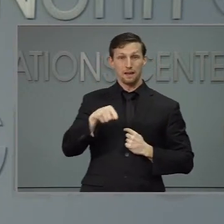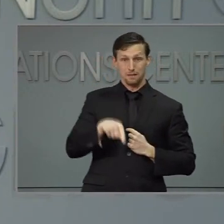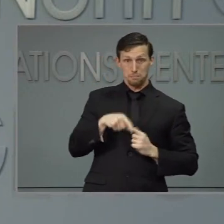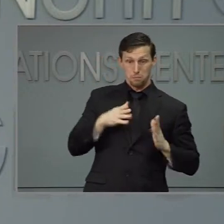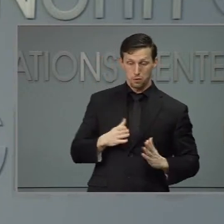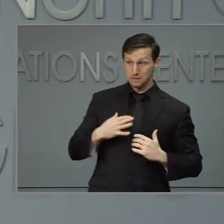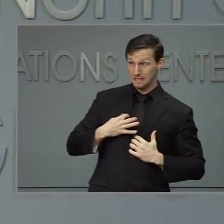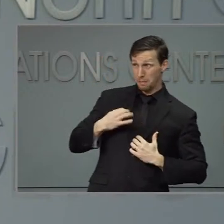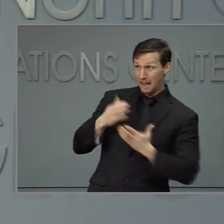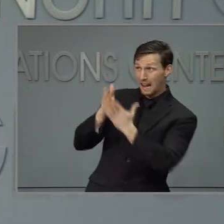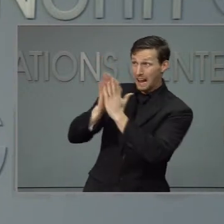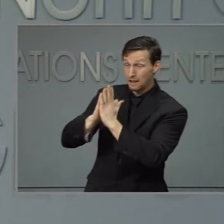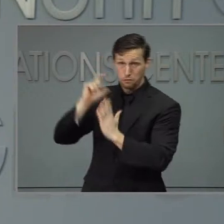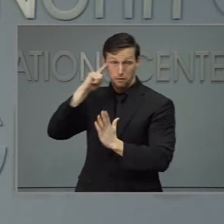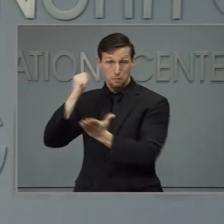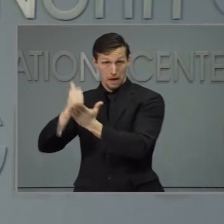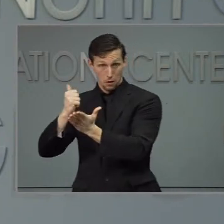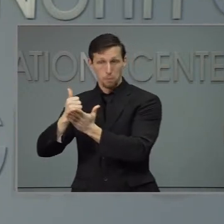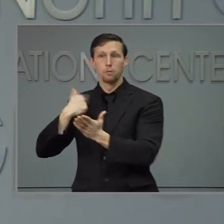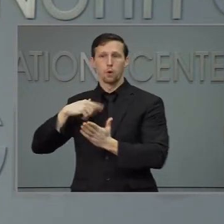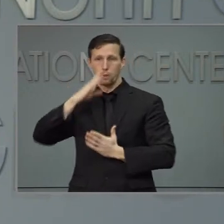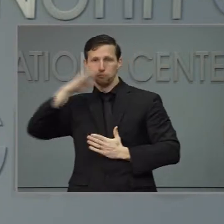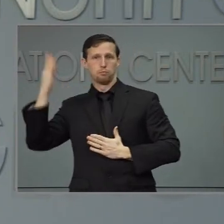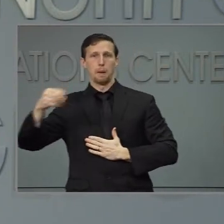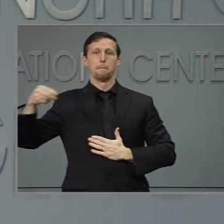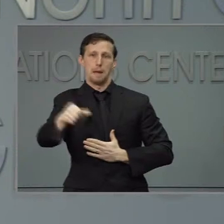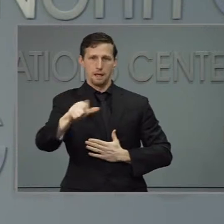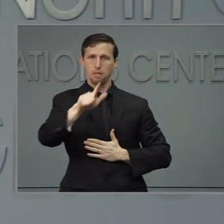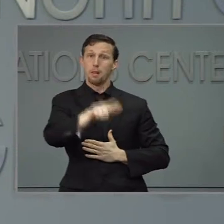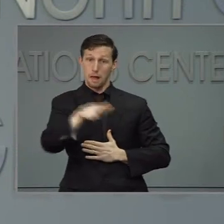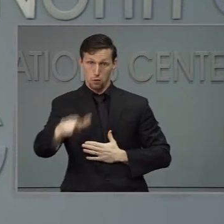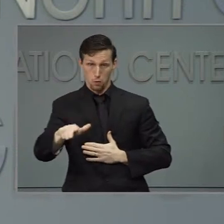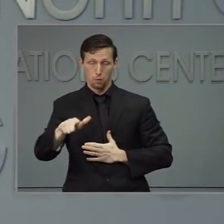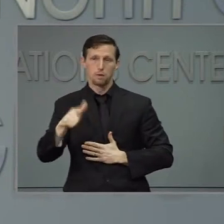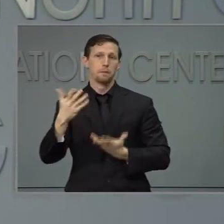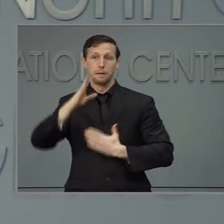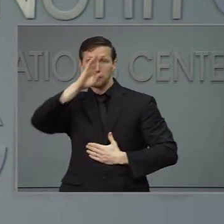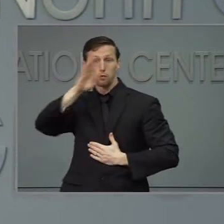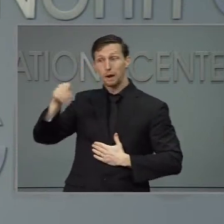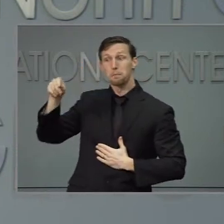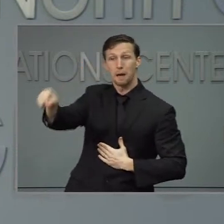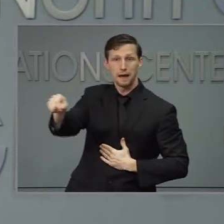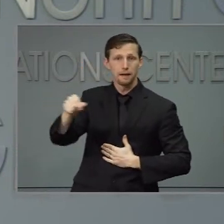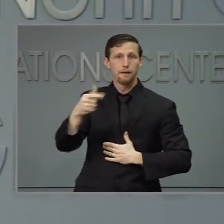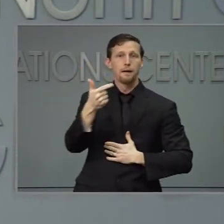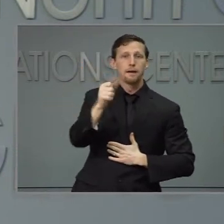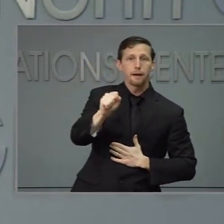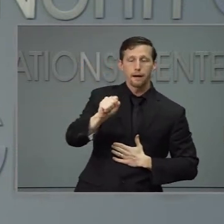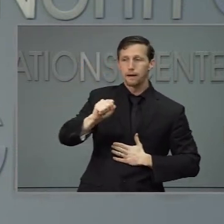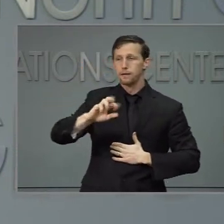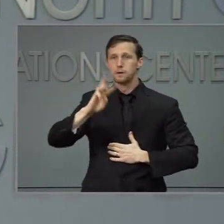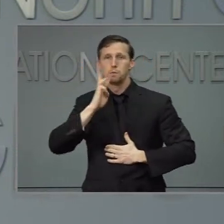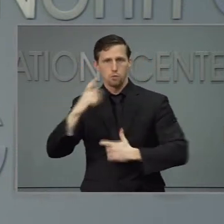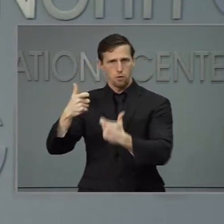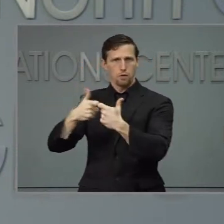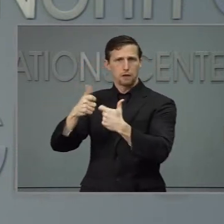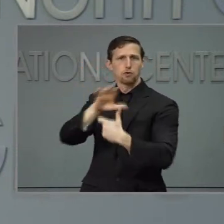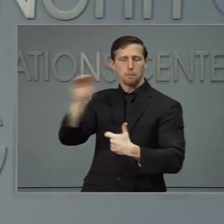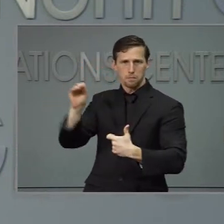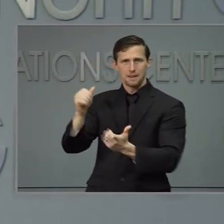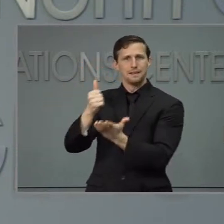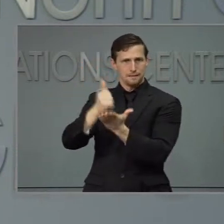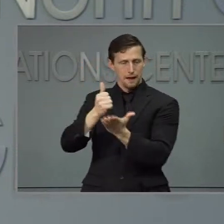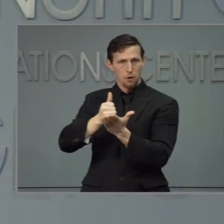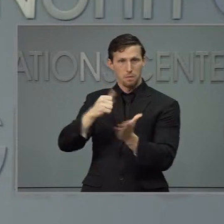companies, and over 21,000 renters so far have been notified that they're going to receive help amounting to $37